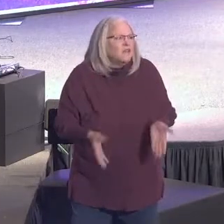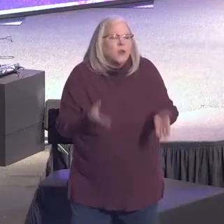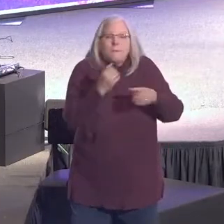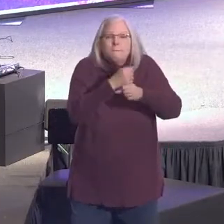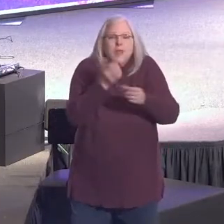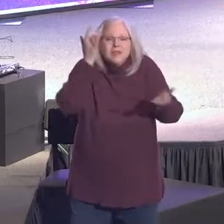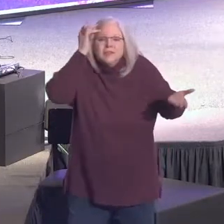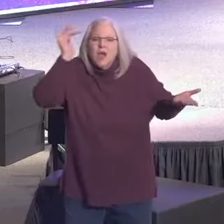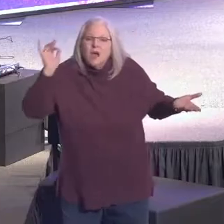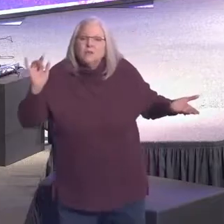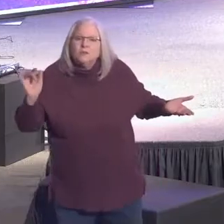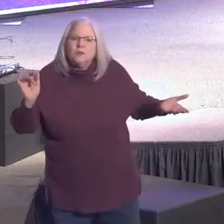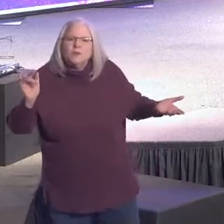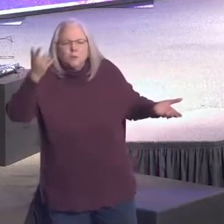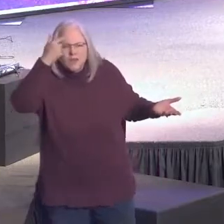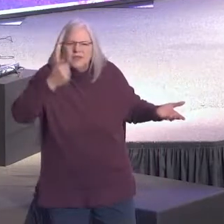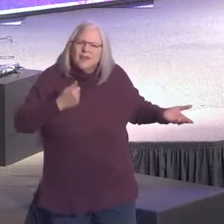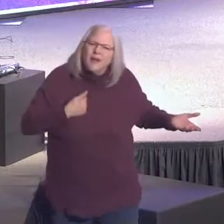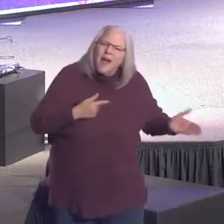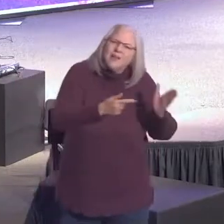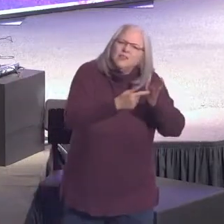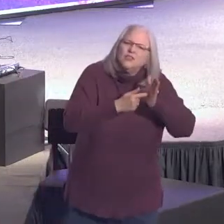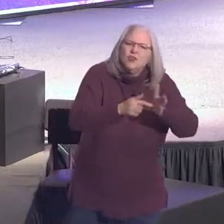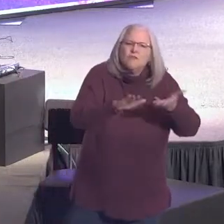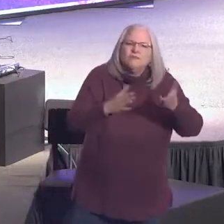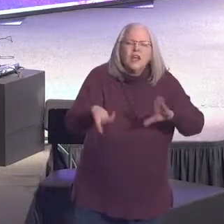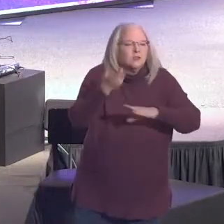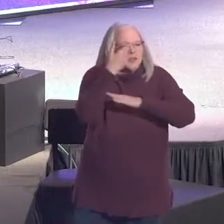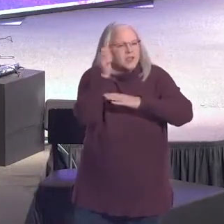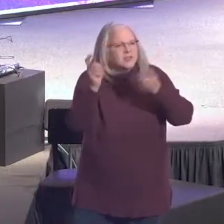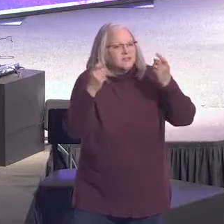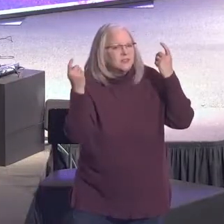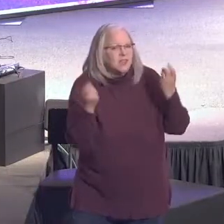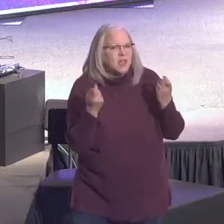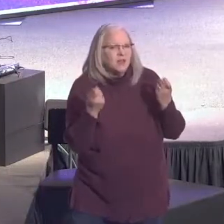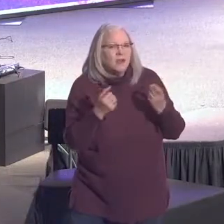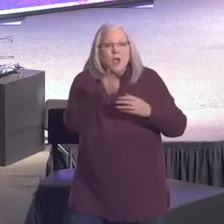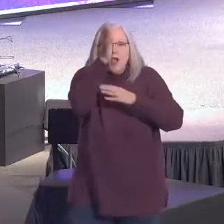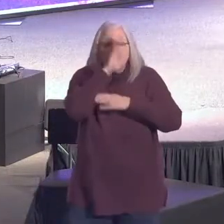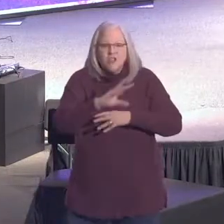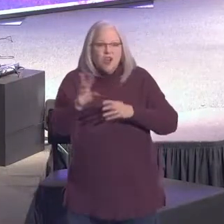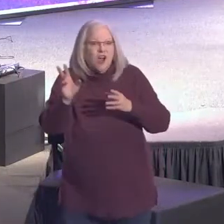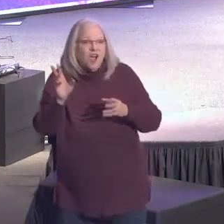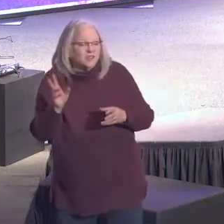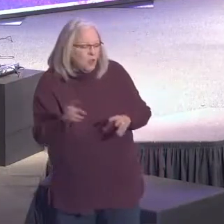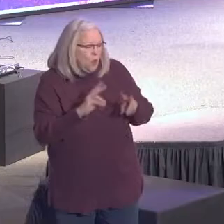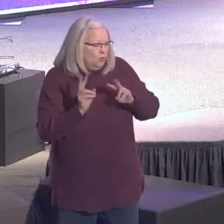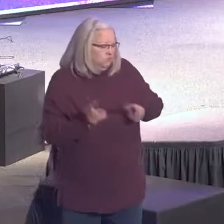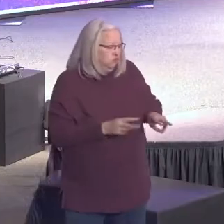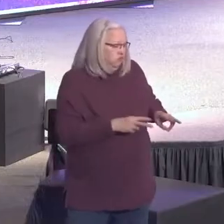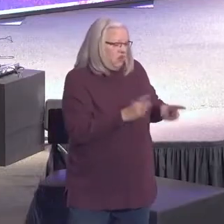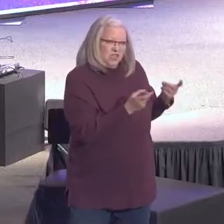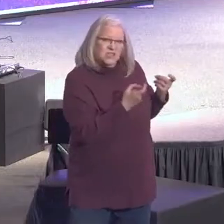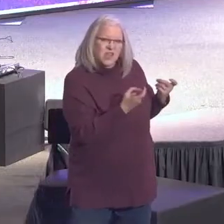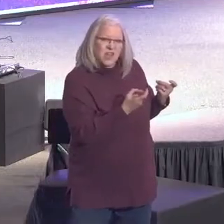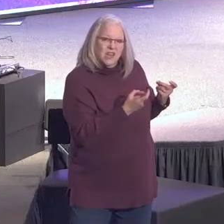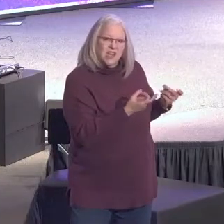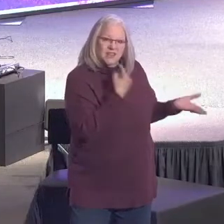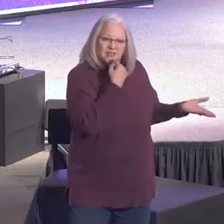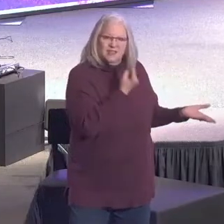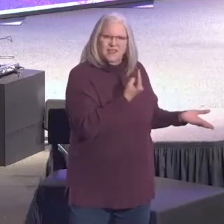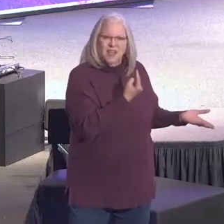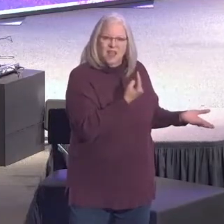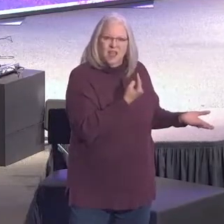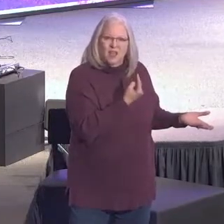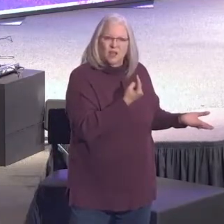because I deserve death because of sin. God's reaction to sin is to say,